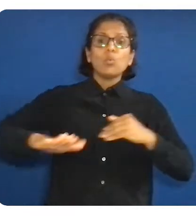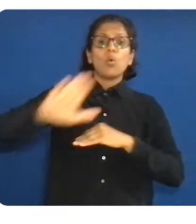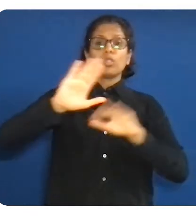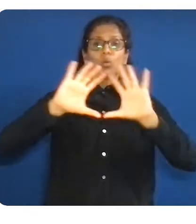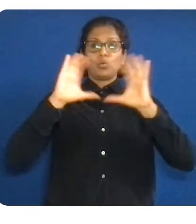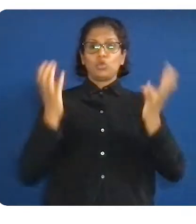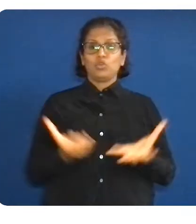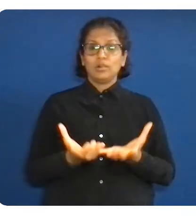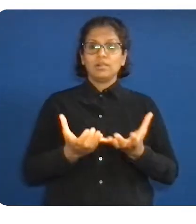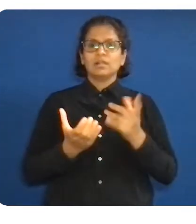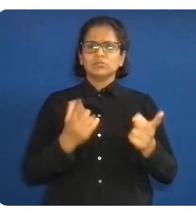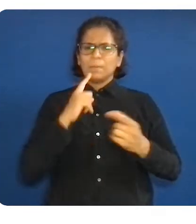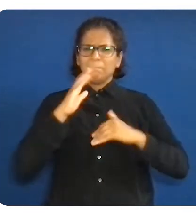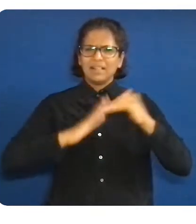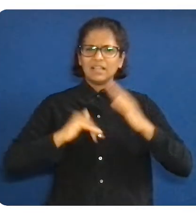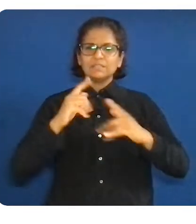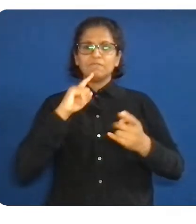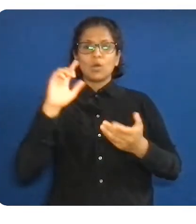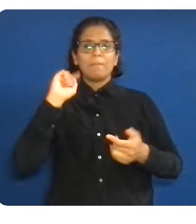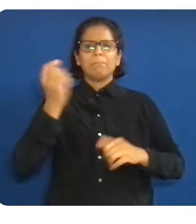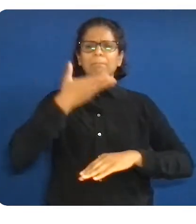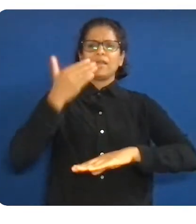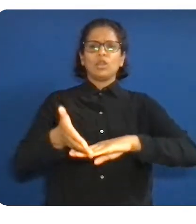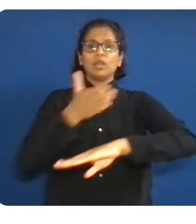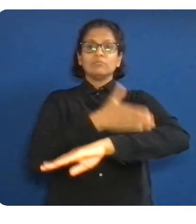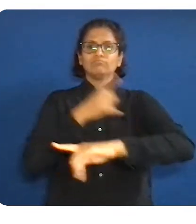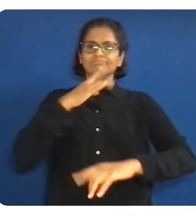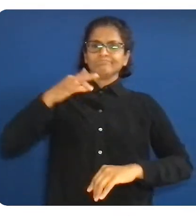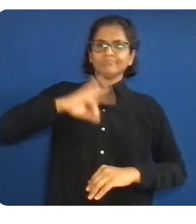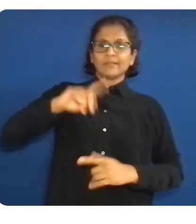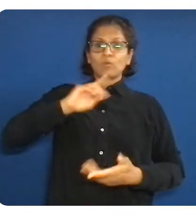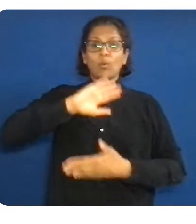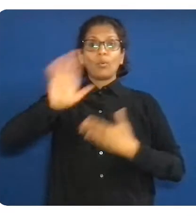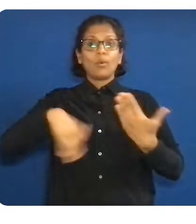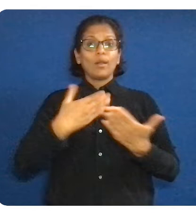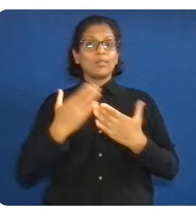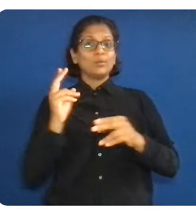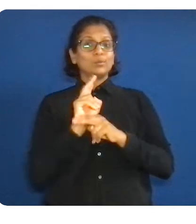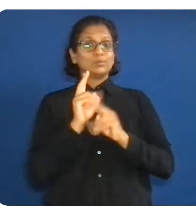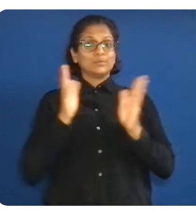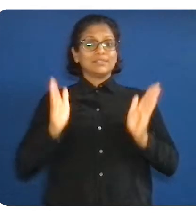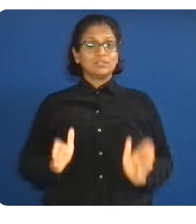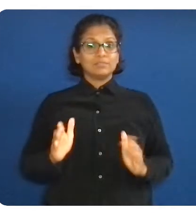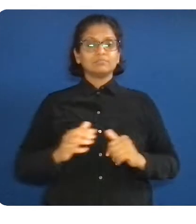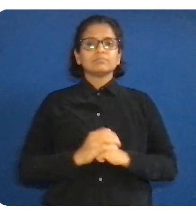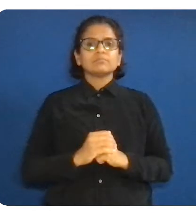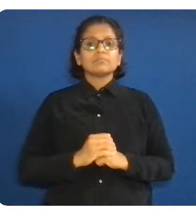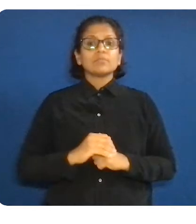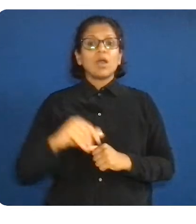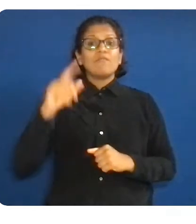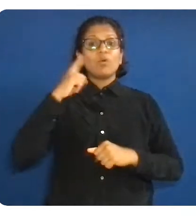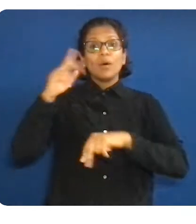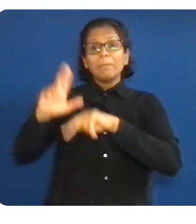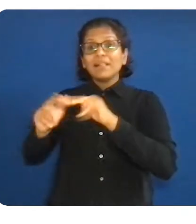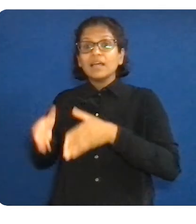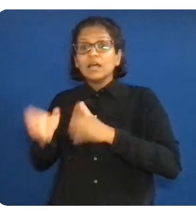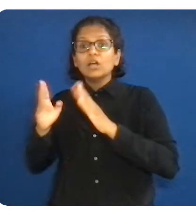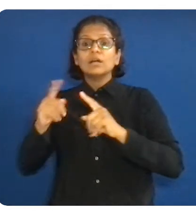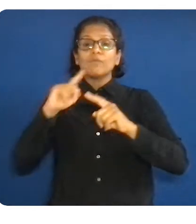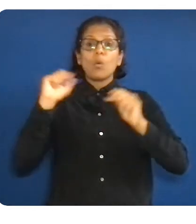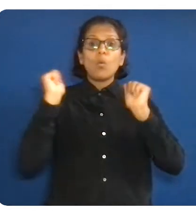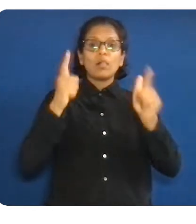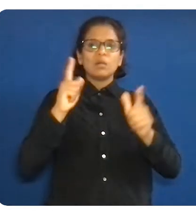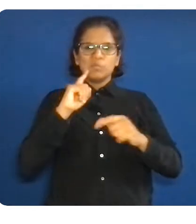engineering, and testing processes. And innovative ideas can come from everyone from Googlers at the grassroots level, to